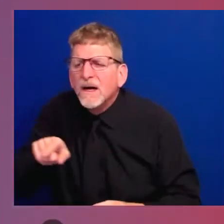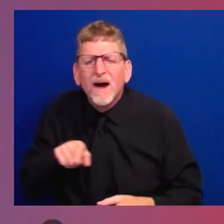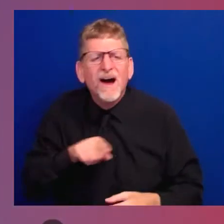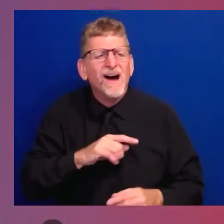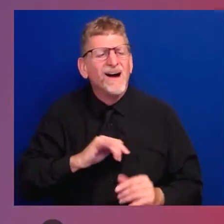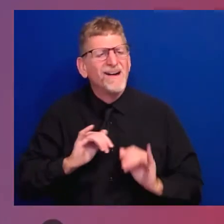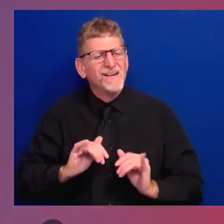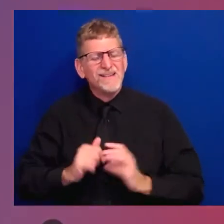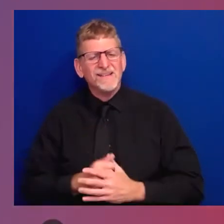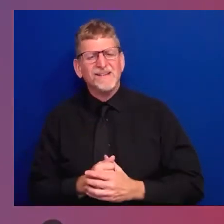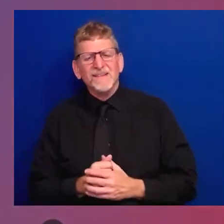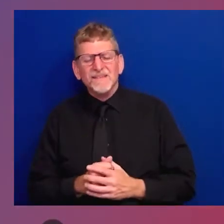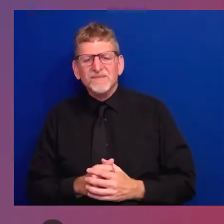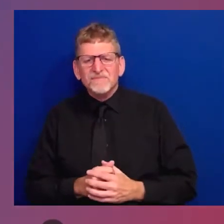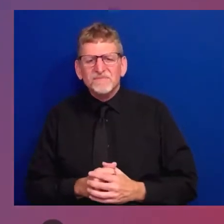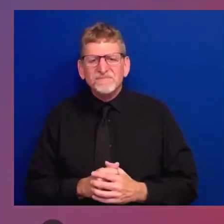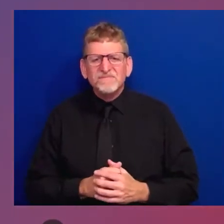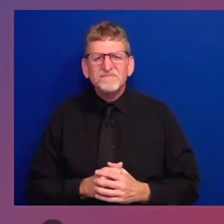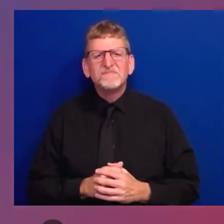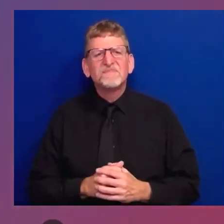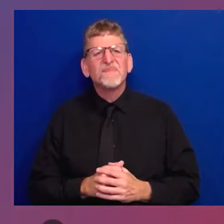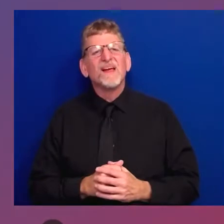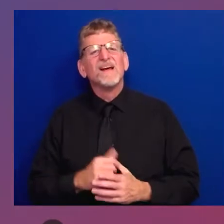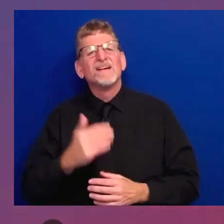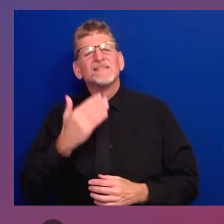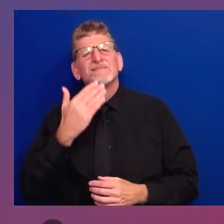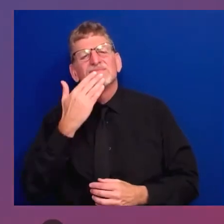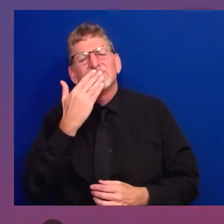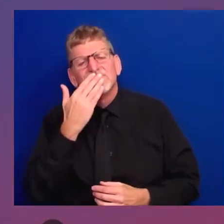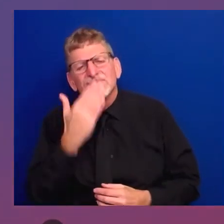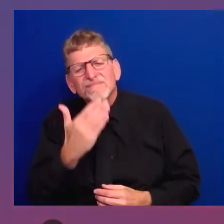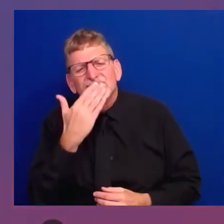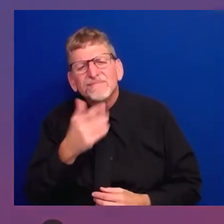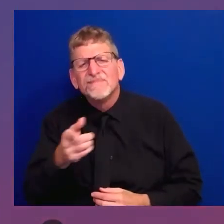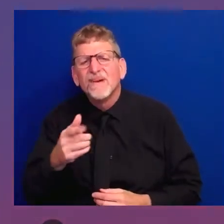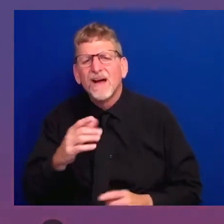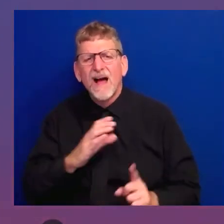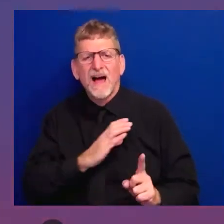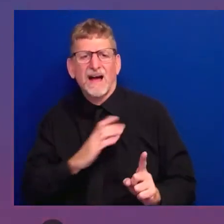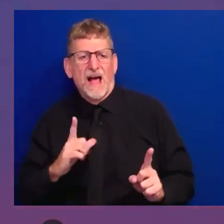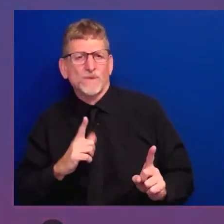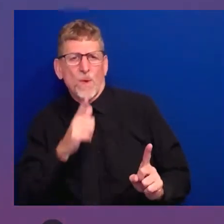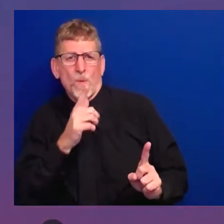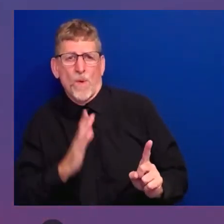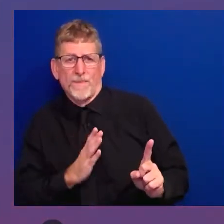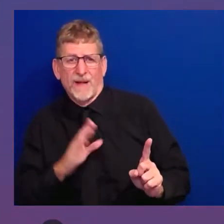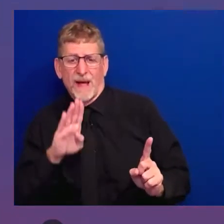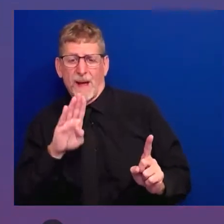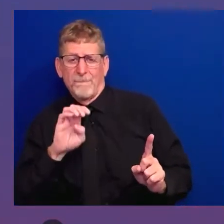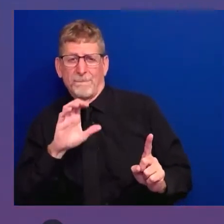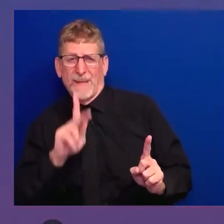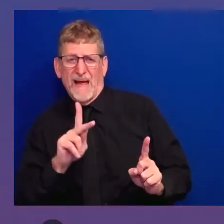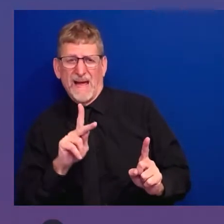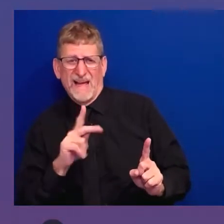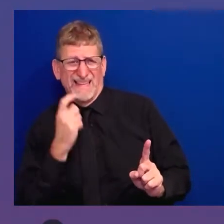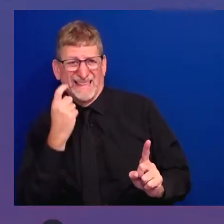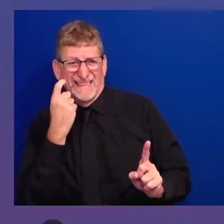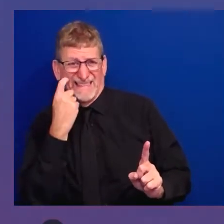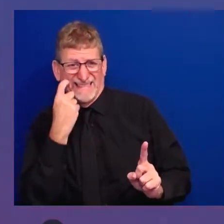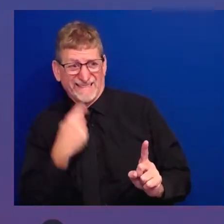I want to thank you, Councilwoman Beck. You know, look, what I said on the way out, the thing that